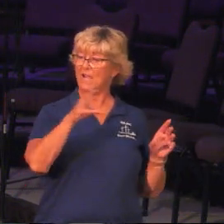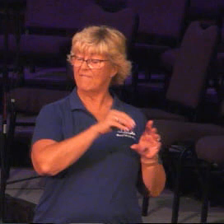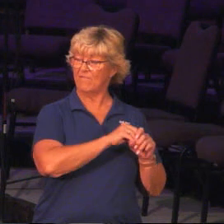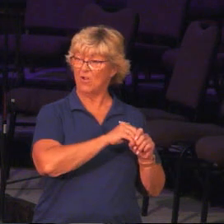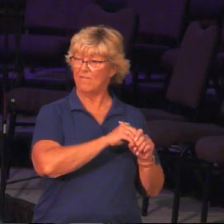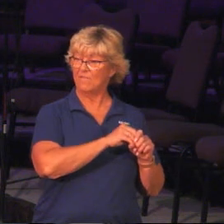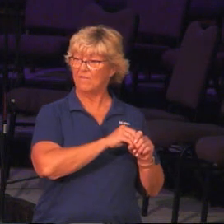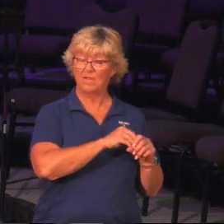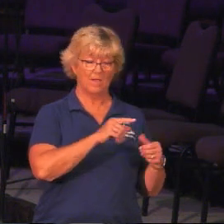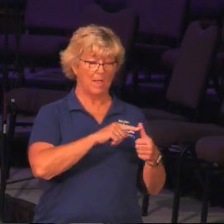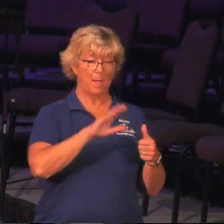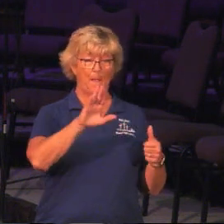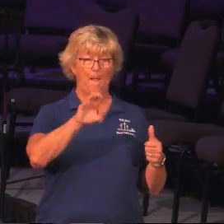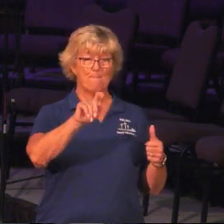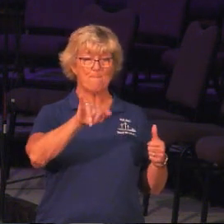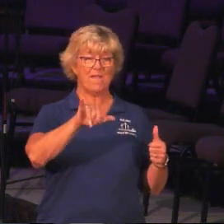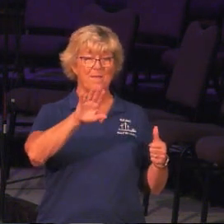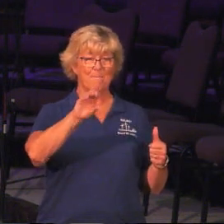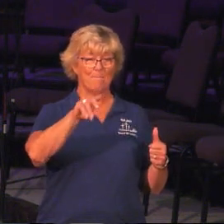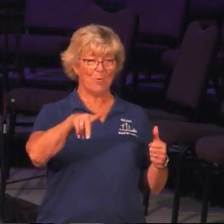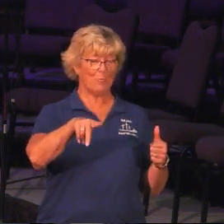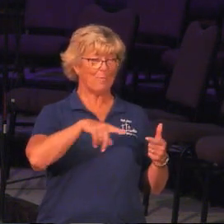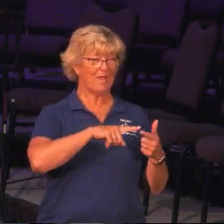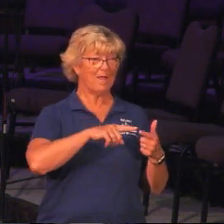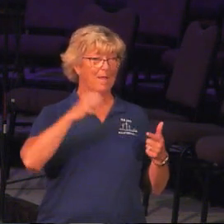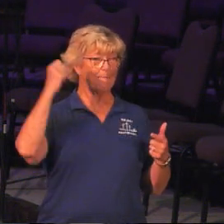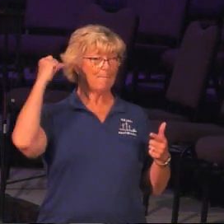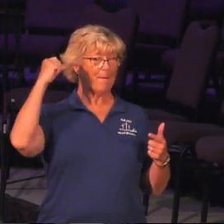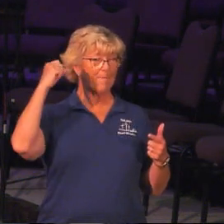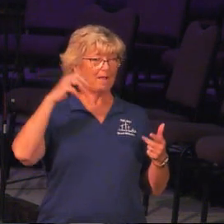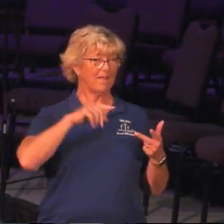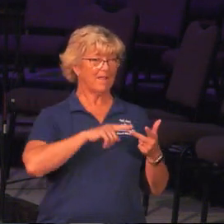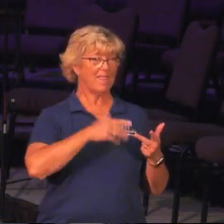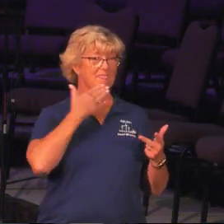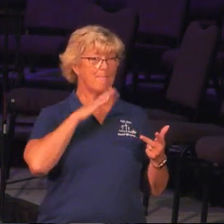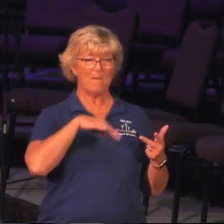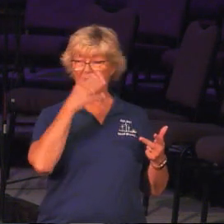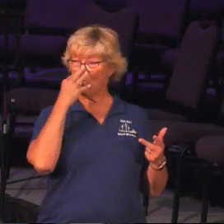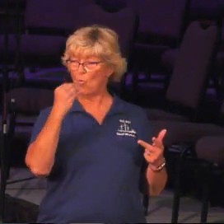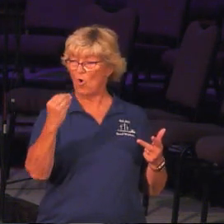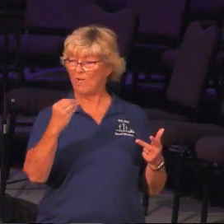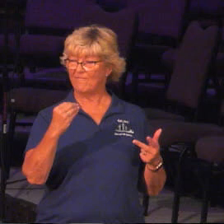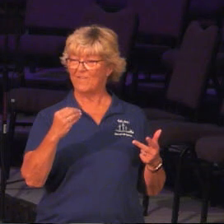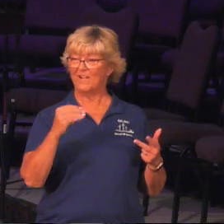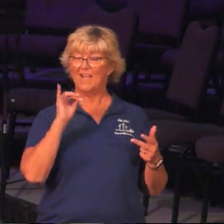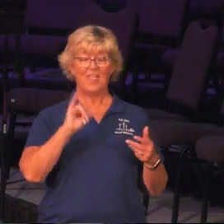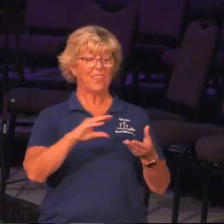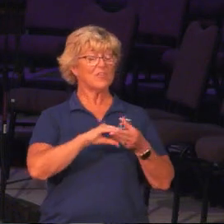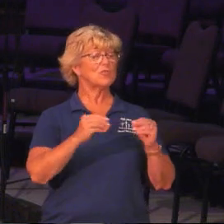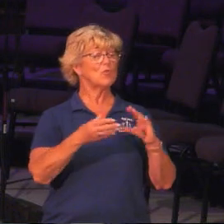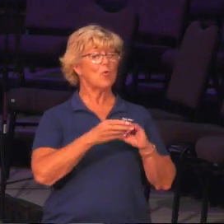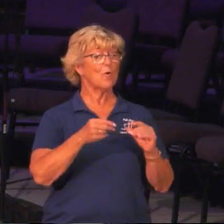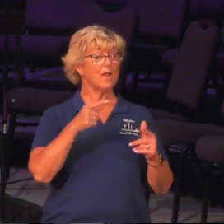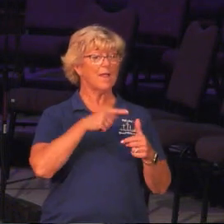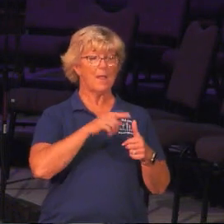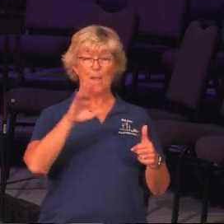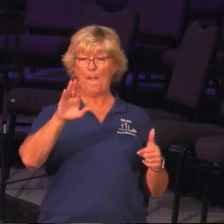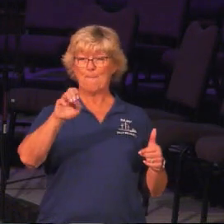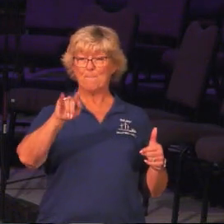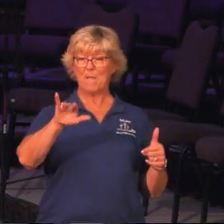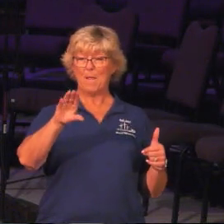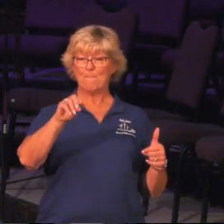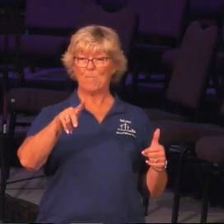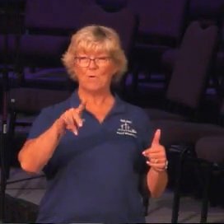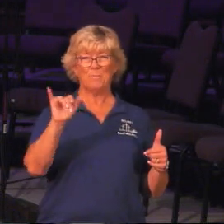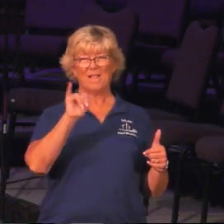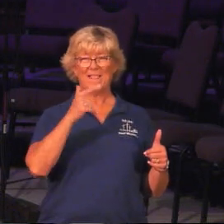ready for this? Betty Boop, Popeye, and the big bad wolf. And the premise of the story was Betty Boop, which I think it was Little